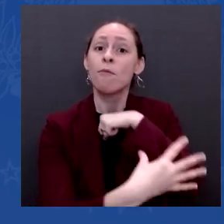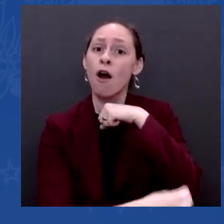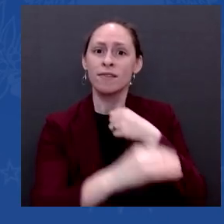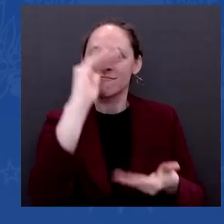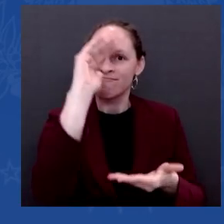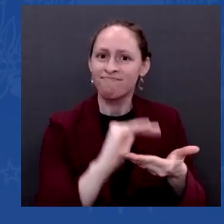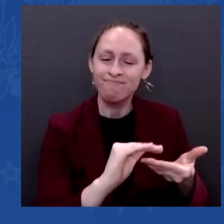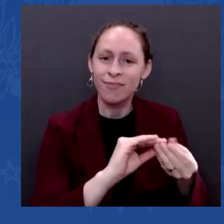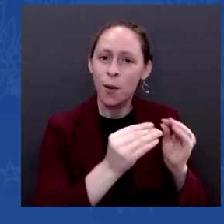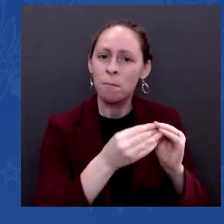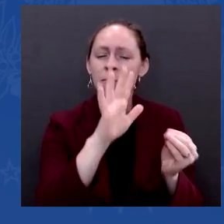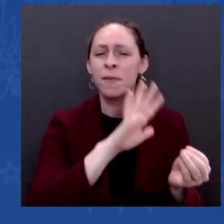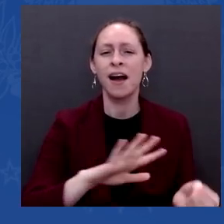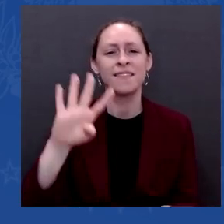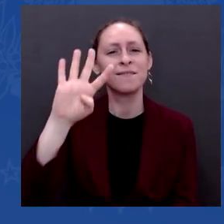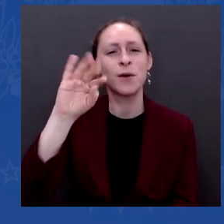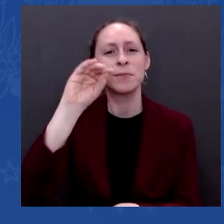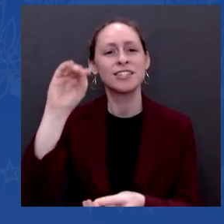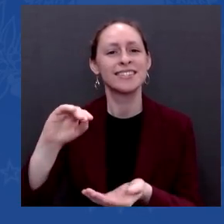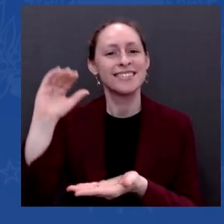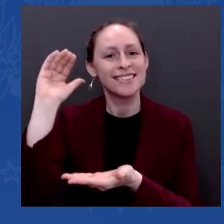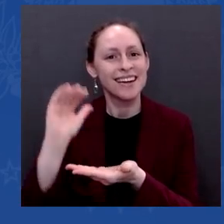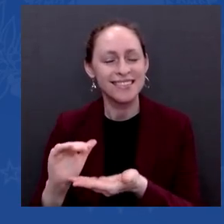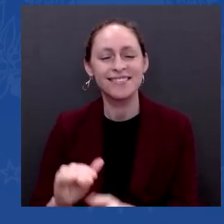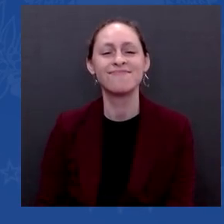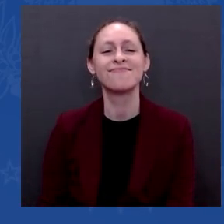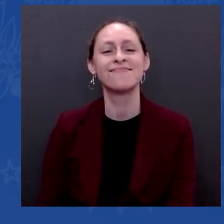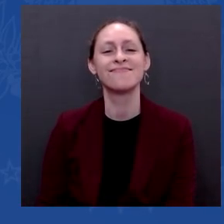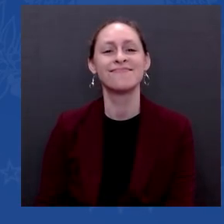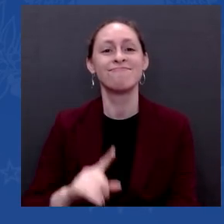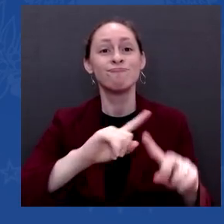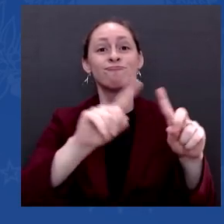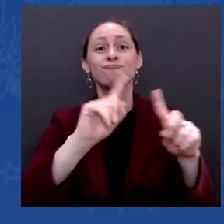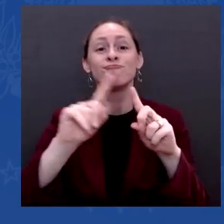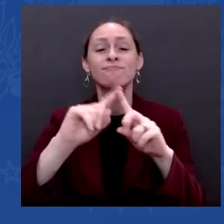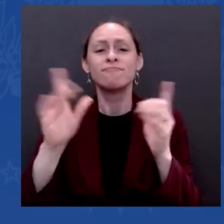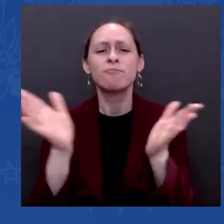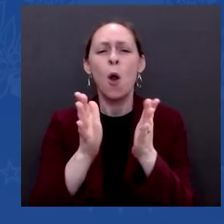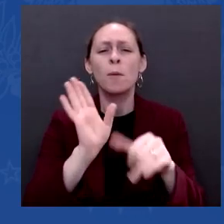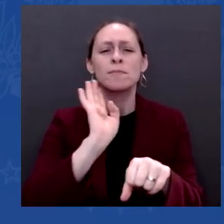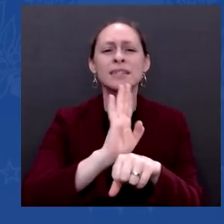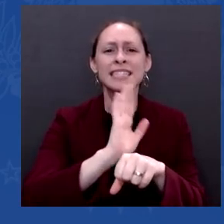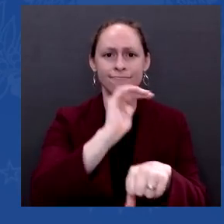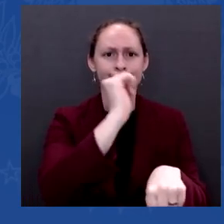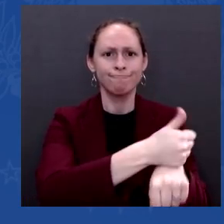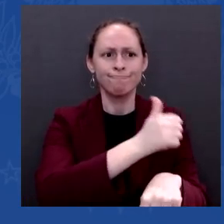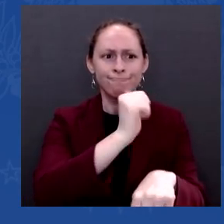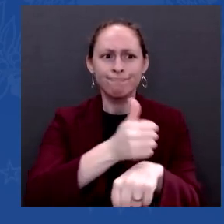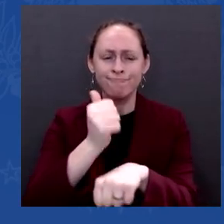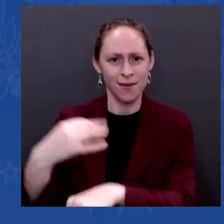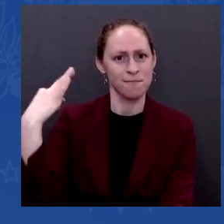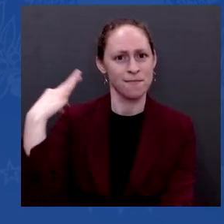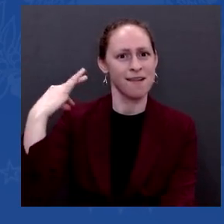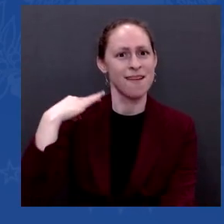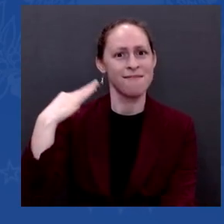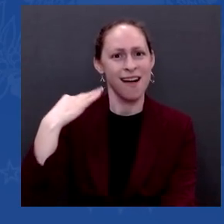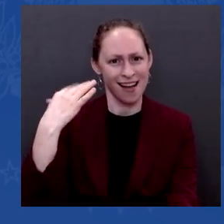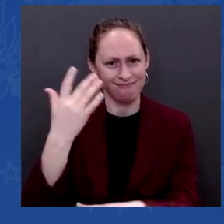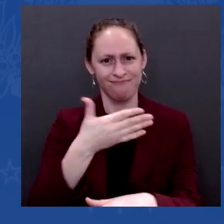the biggest increase ever. And for the first time in a long time, this country's working people actually got a raise,